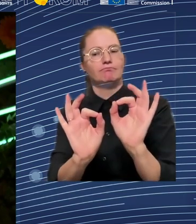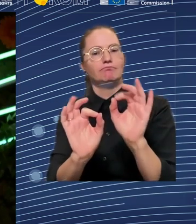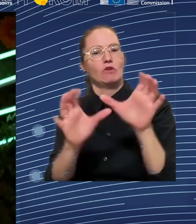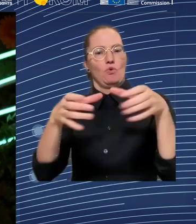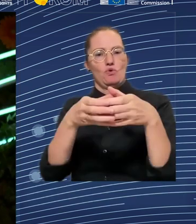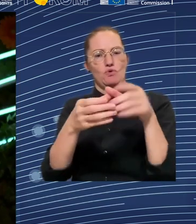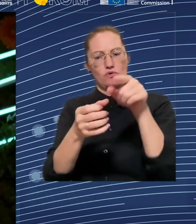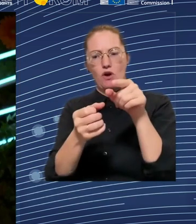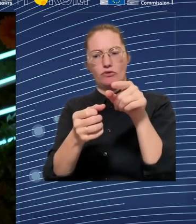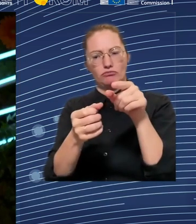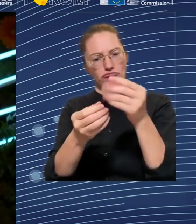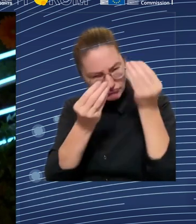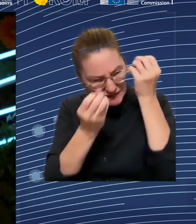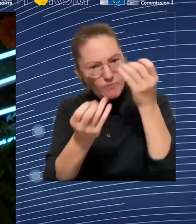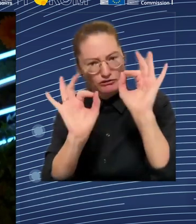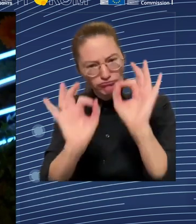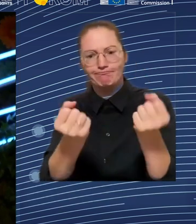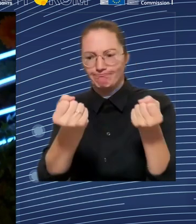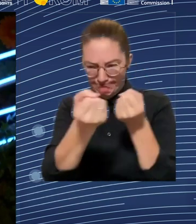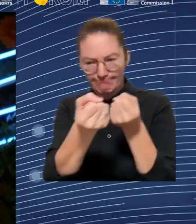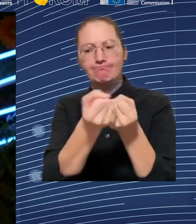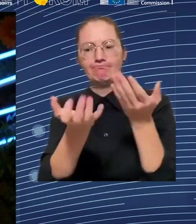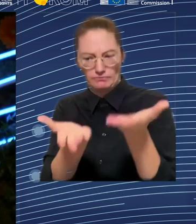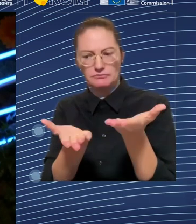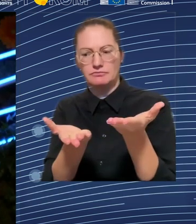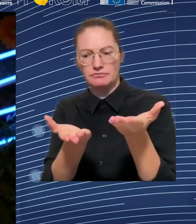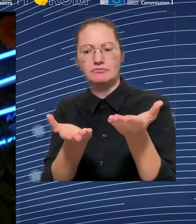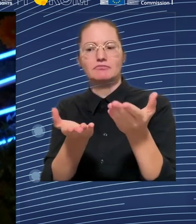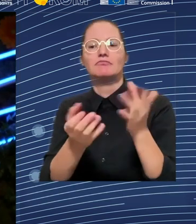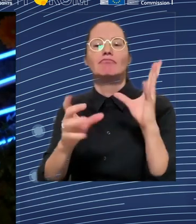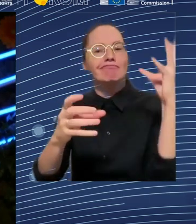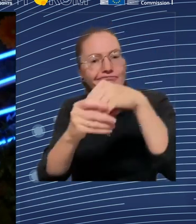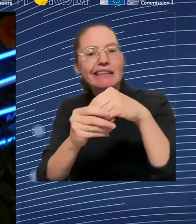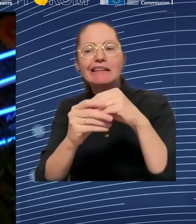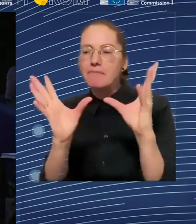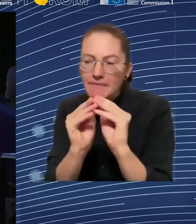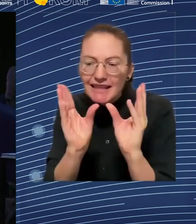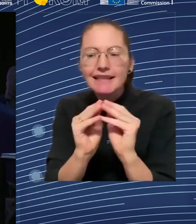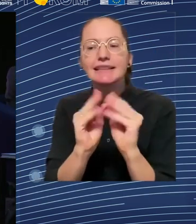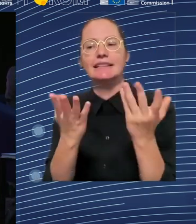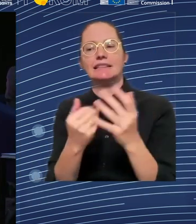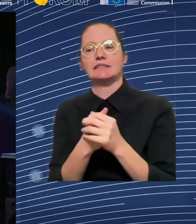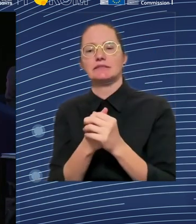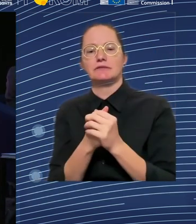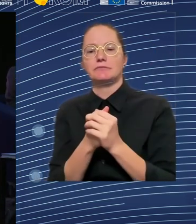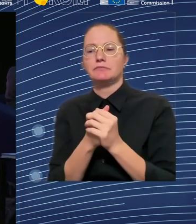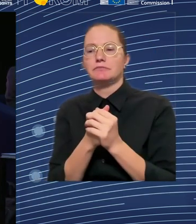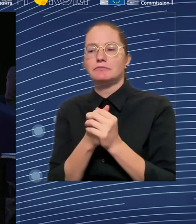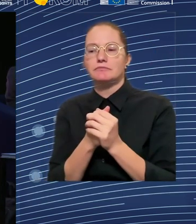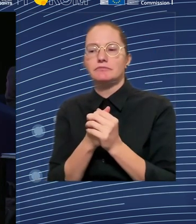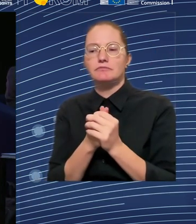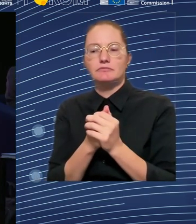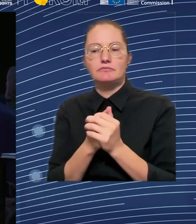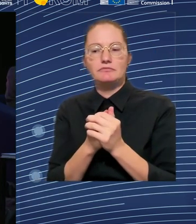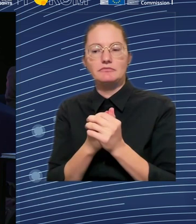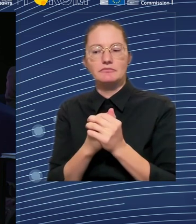a guarantee that you can give to people that they'll get the time off for training and the support. And most importantly, because for a